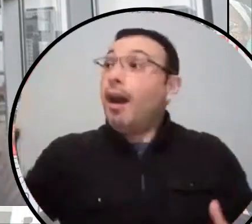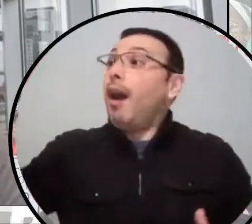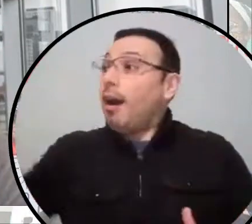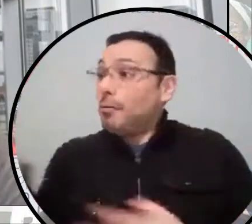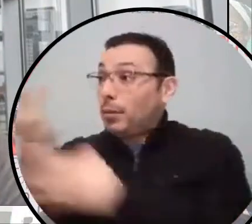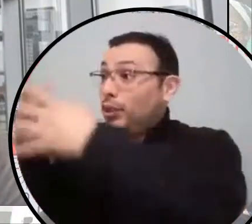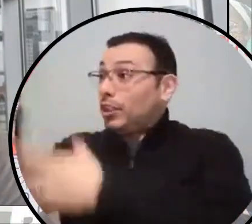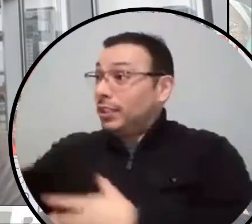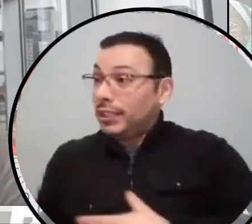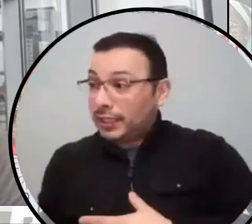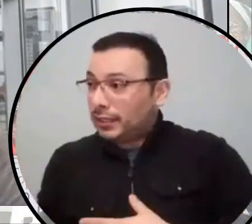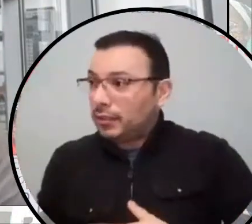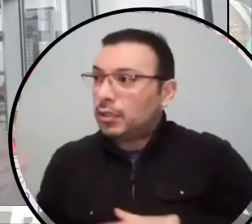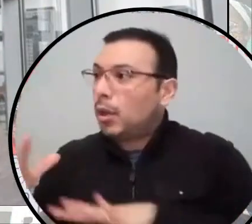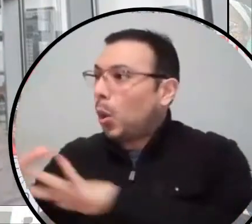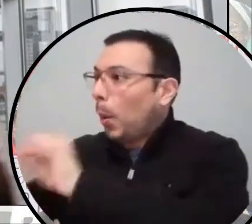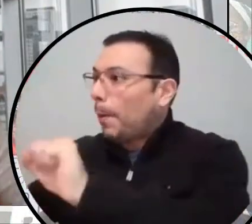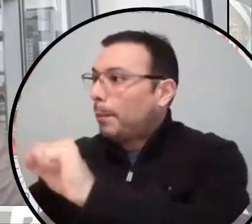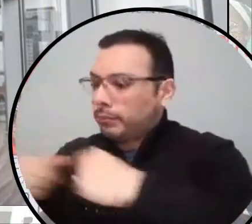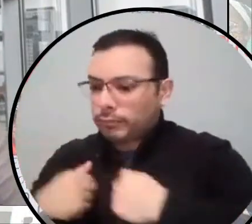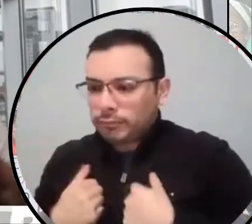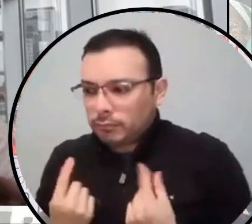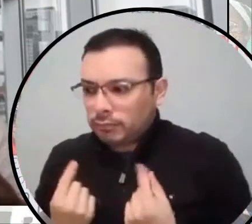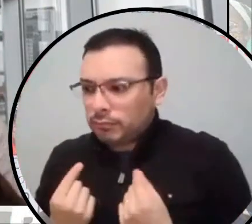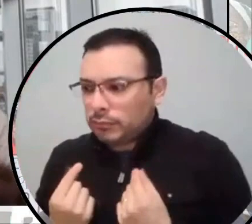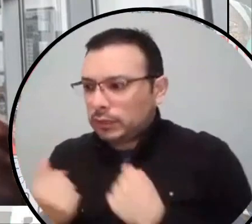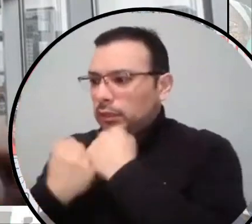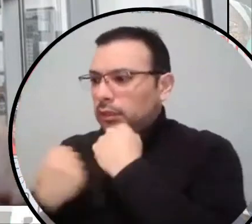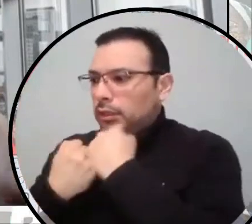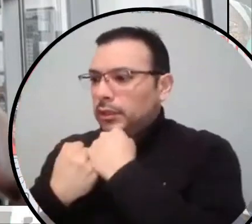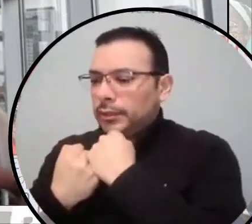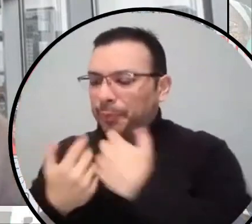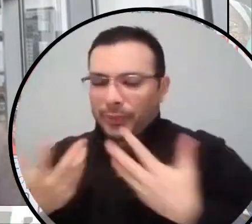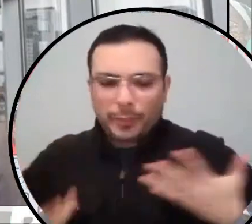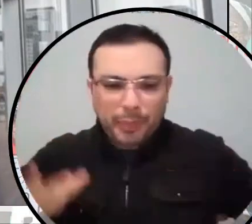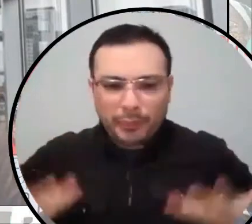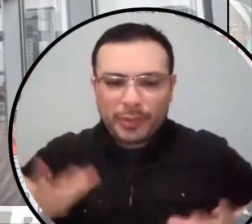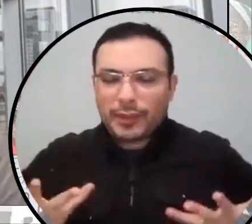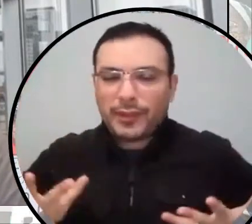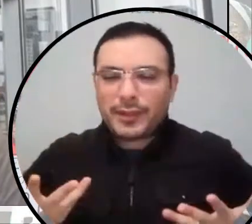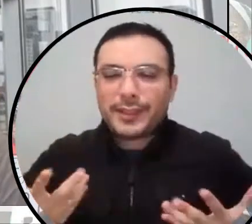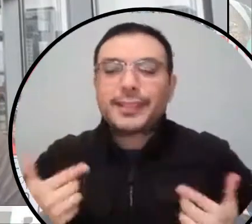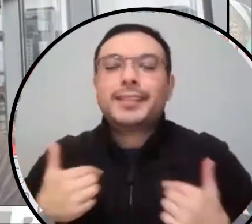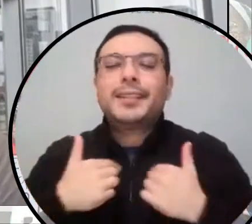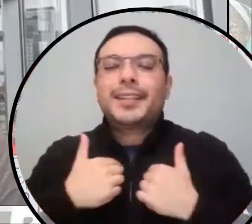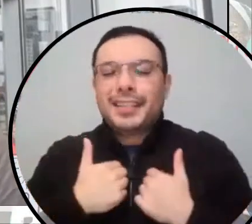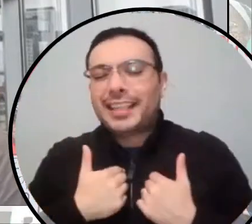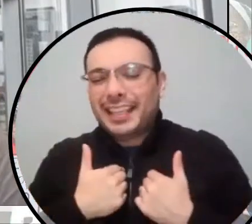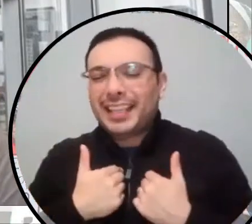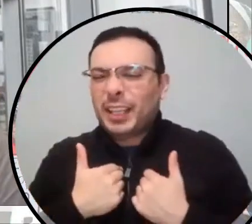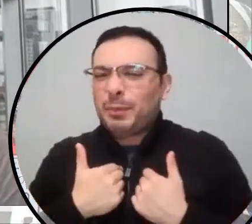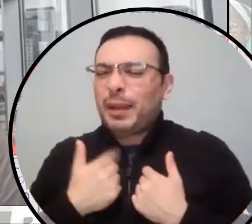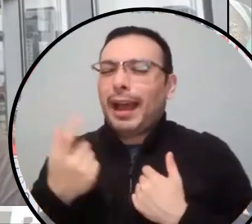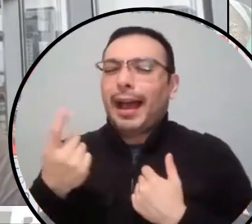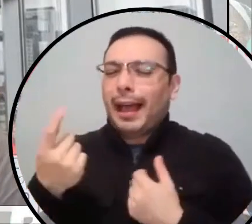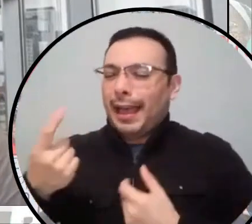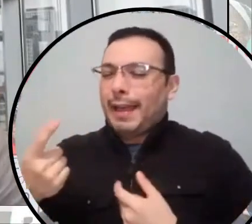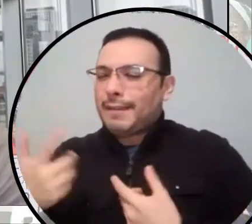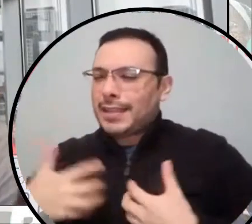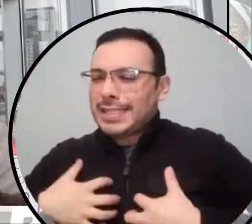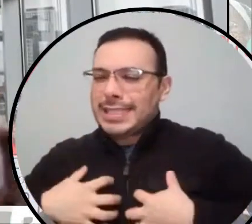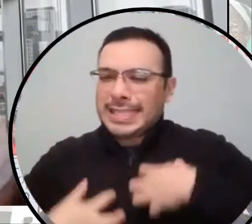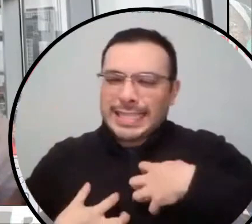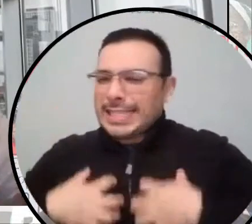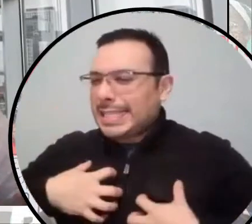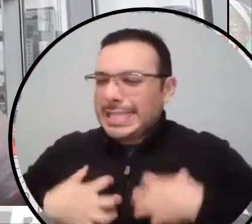there's so very little here. So that's what I was grappling with until I know, until I began to have these great conversations with folks and, and read about